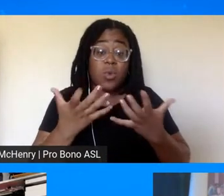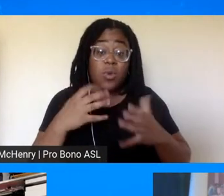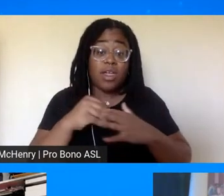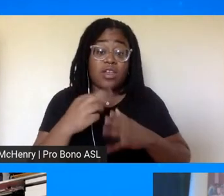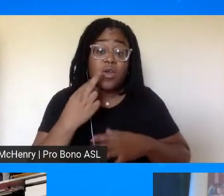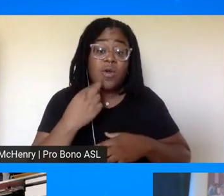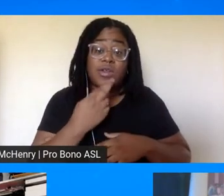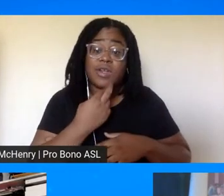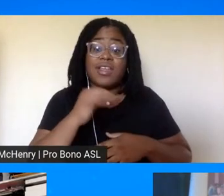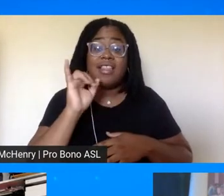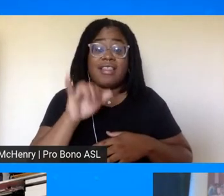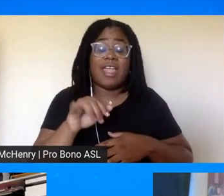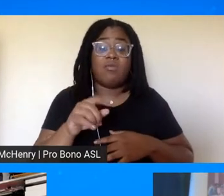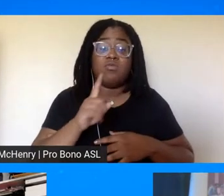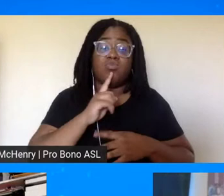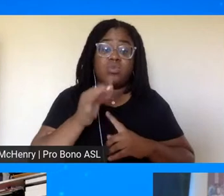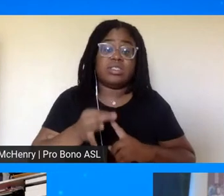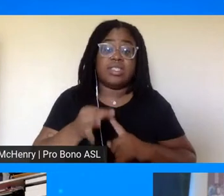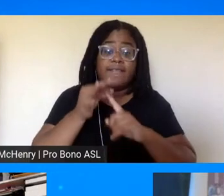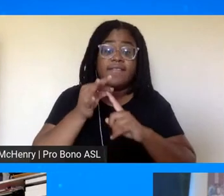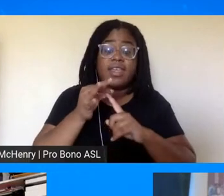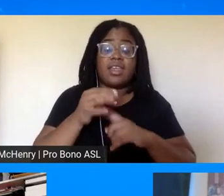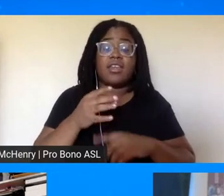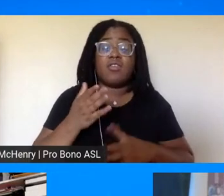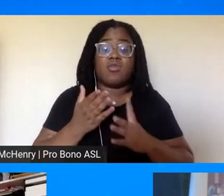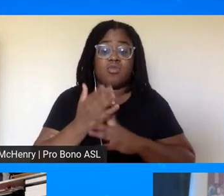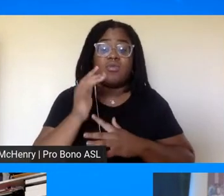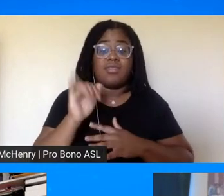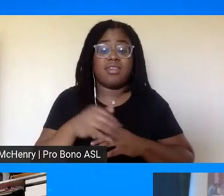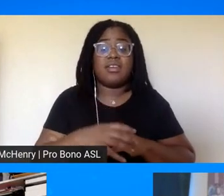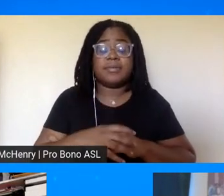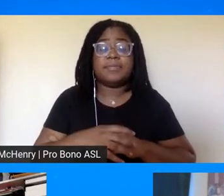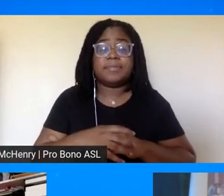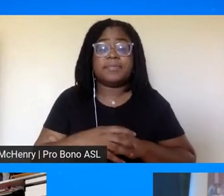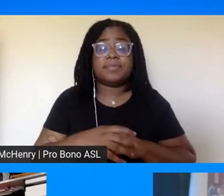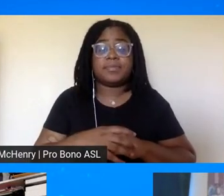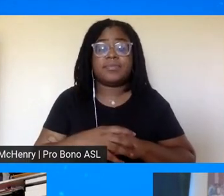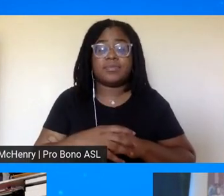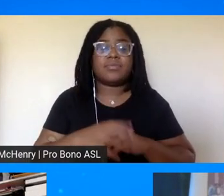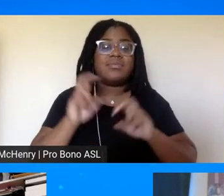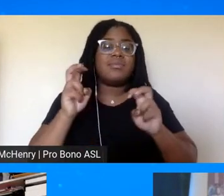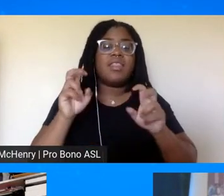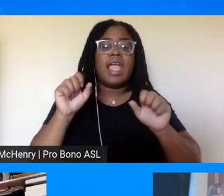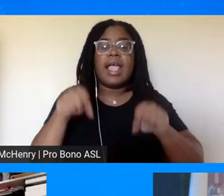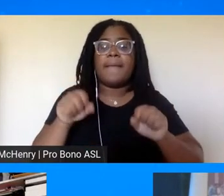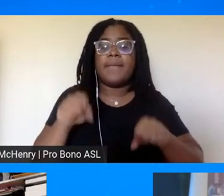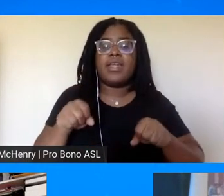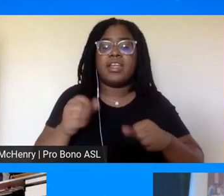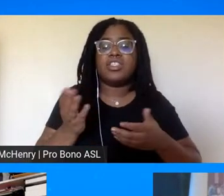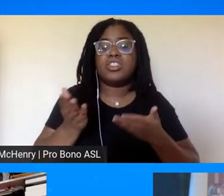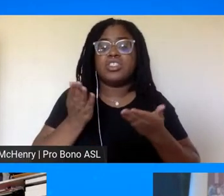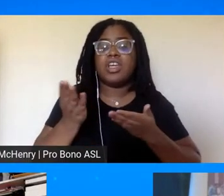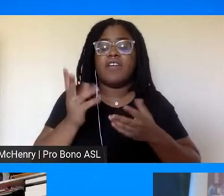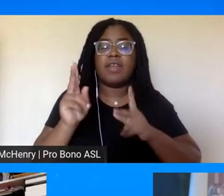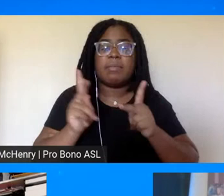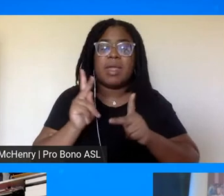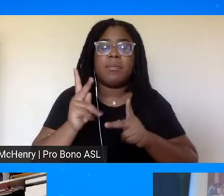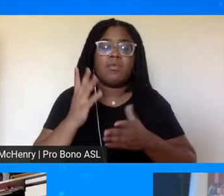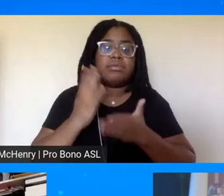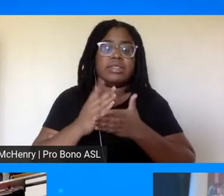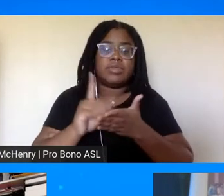so that was significant uh through that the first thing through that the uh accommodations and serving people discriminated against people